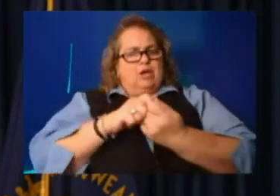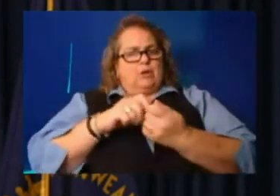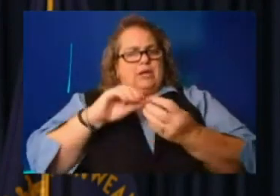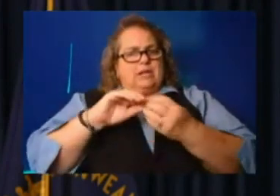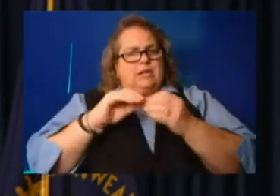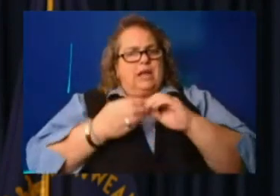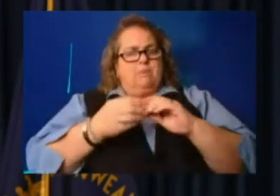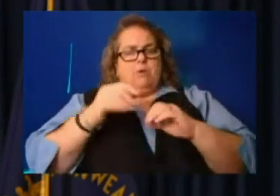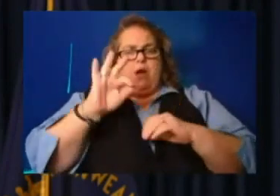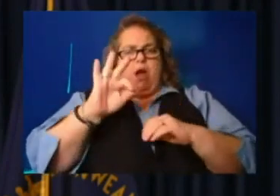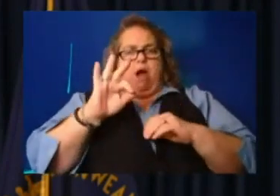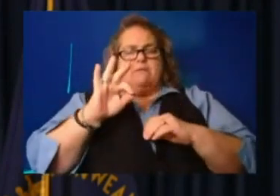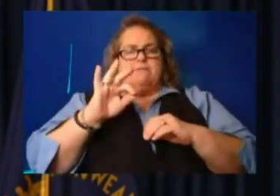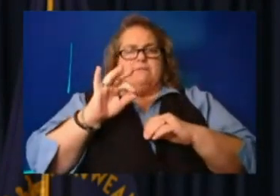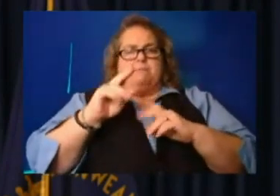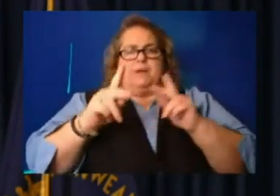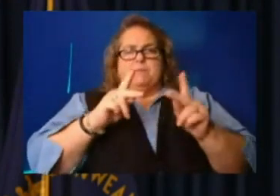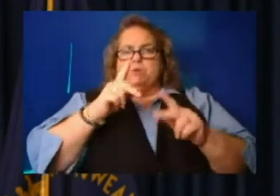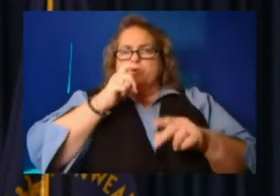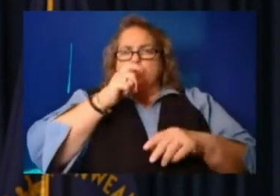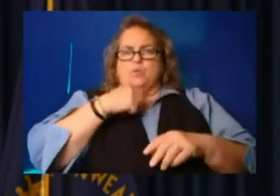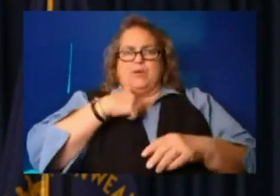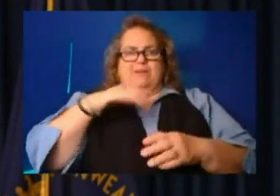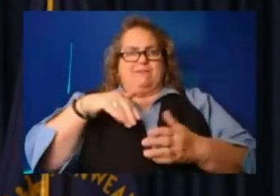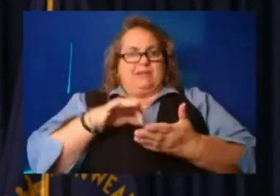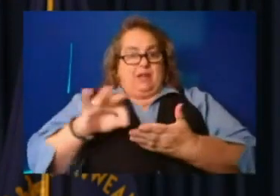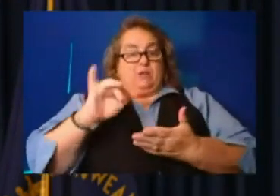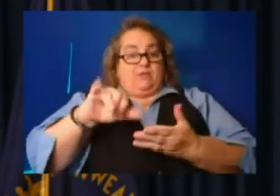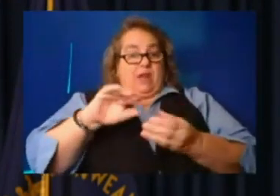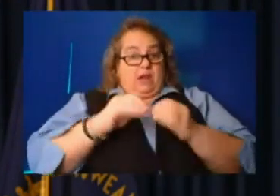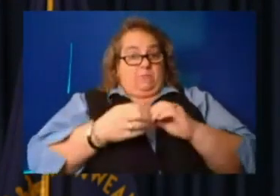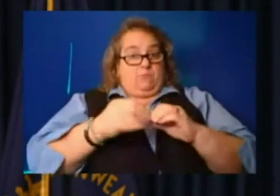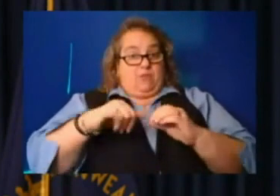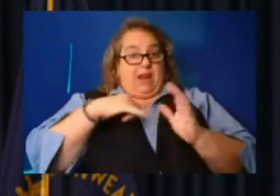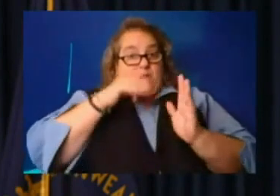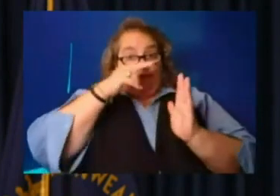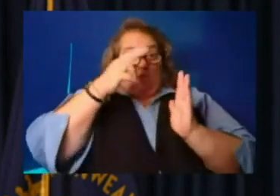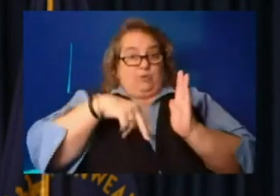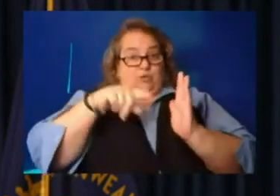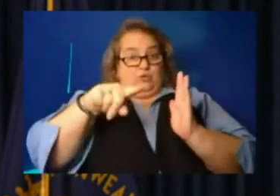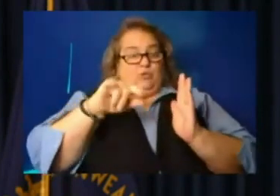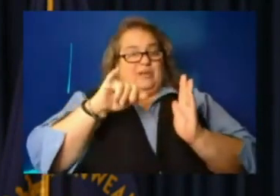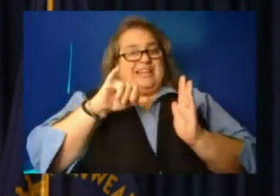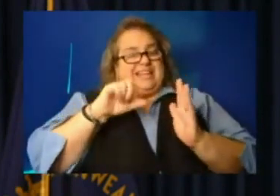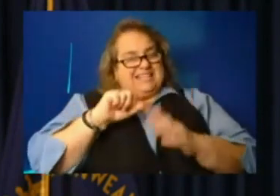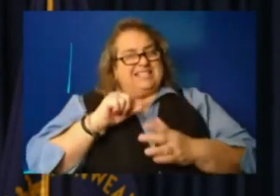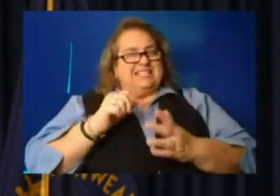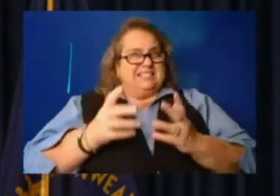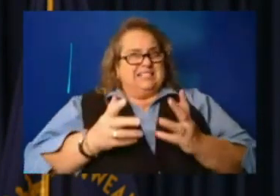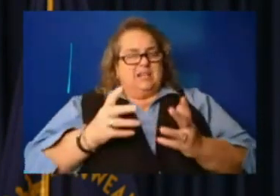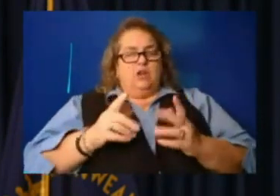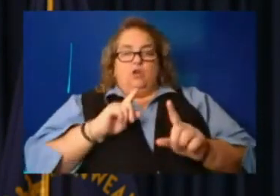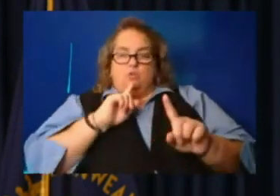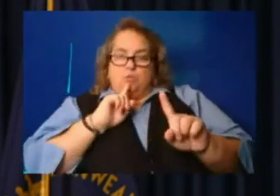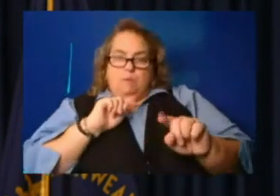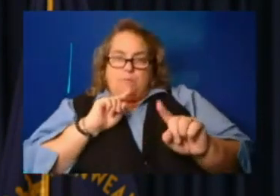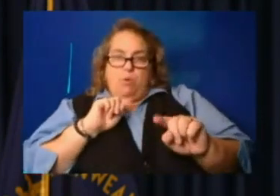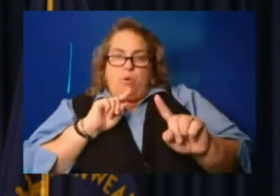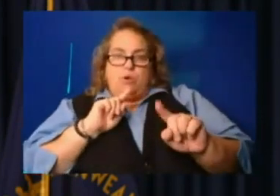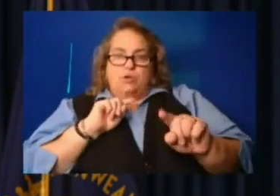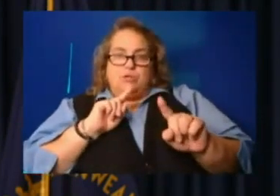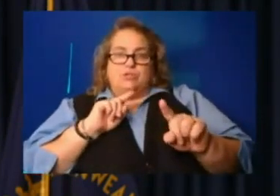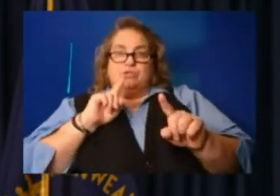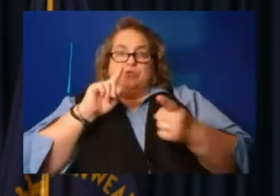individuals. So the number that I'm going to read you is reports into the KSP posts